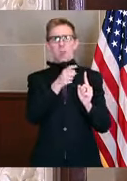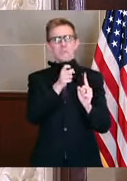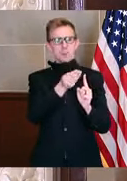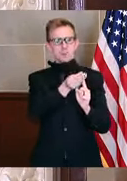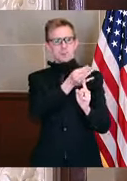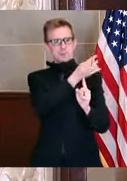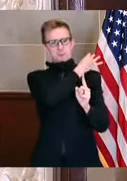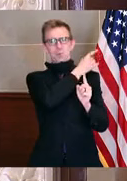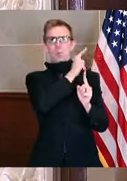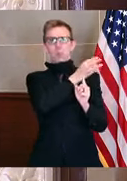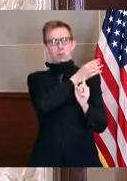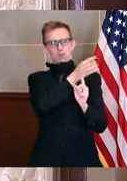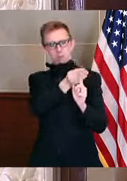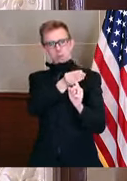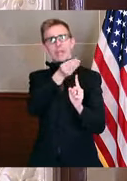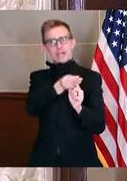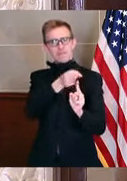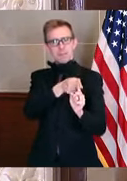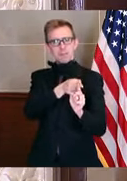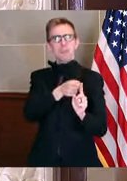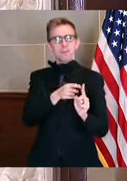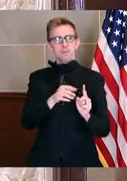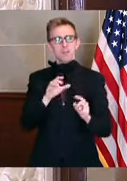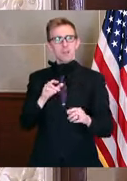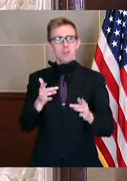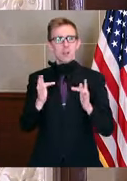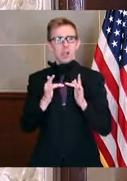And we'll also be working with other partners throughout state government.